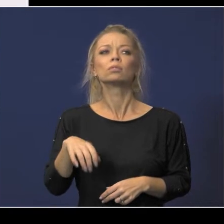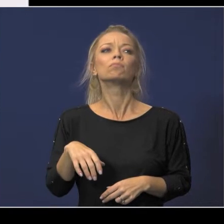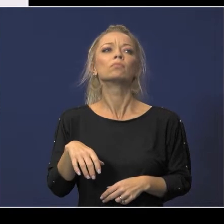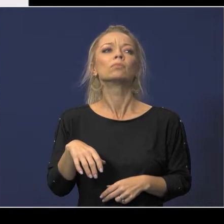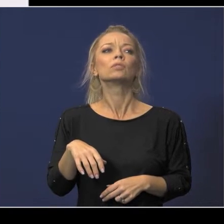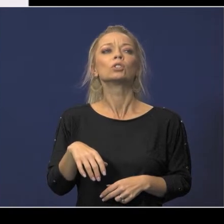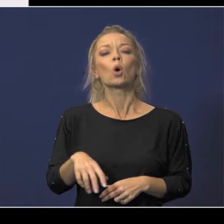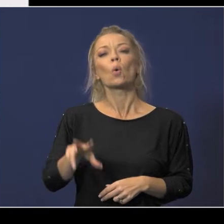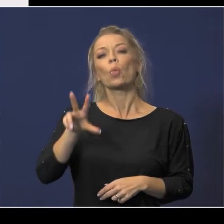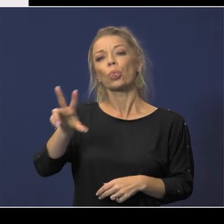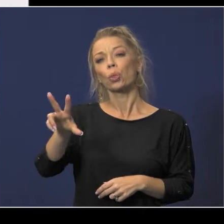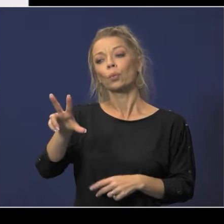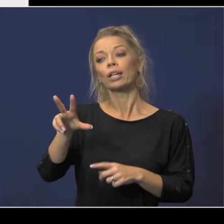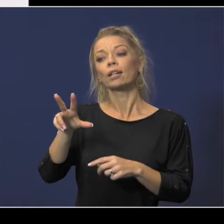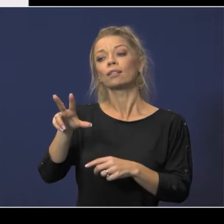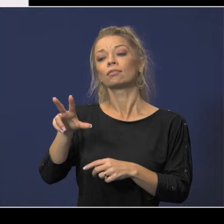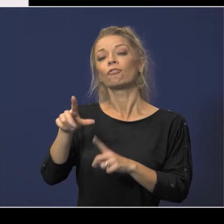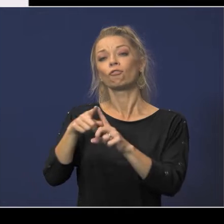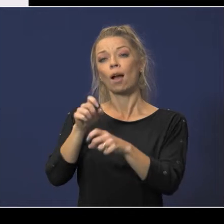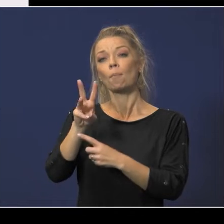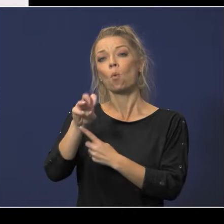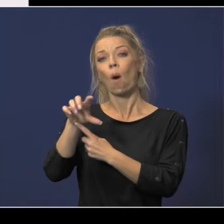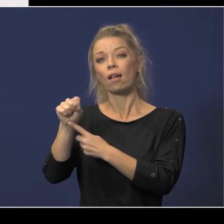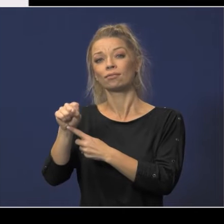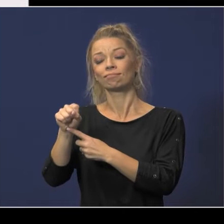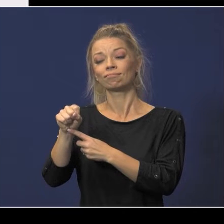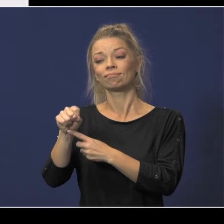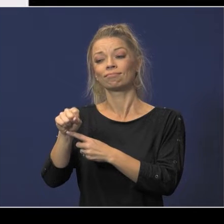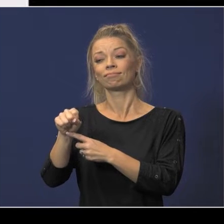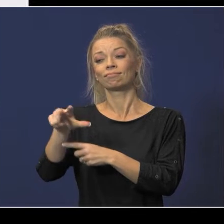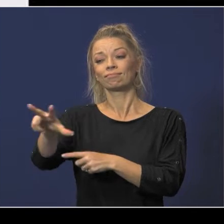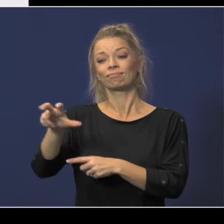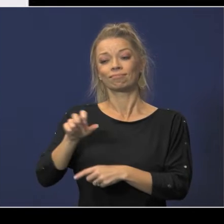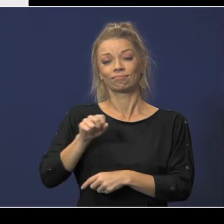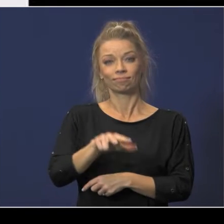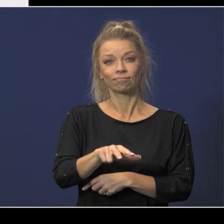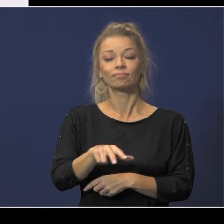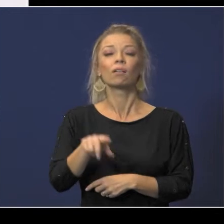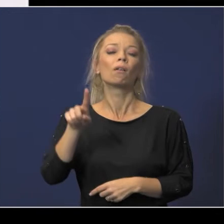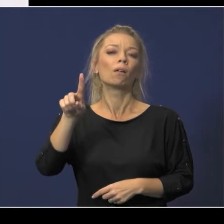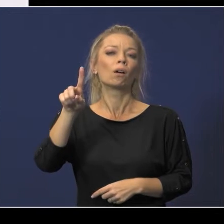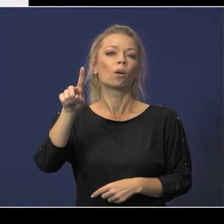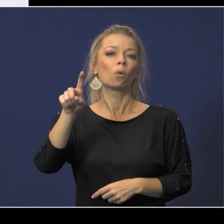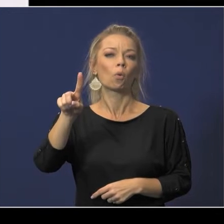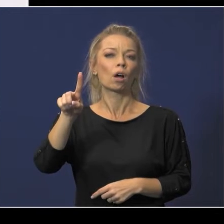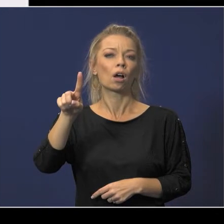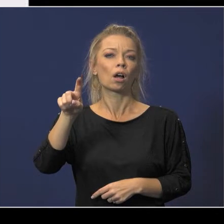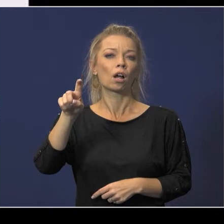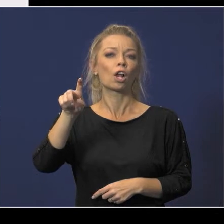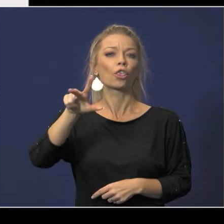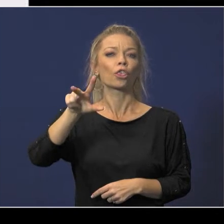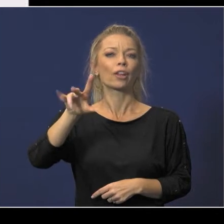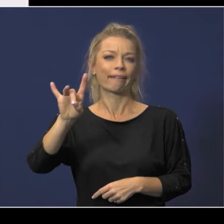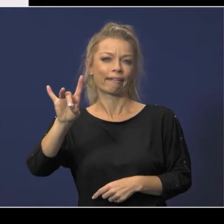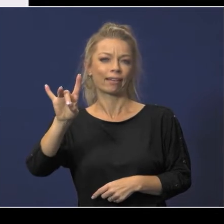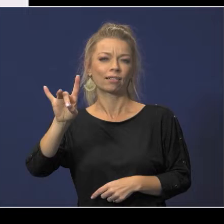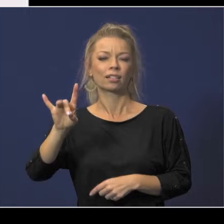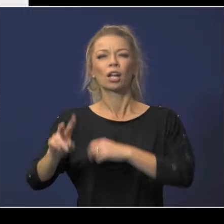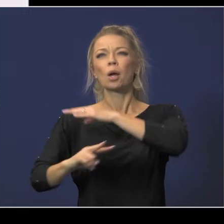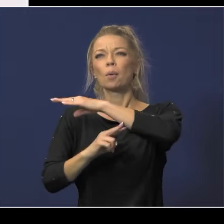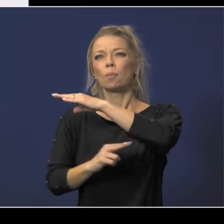codes from wells to populate elementary 57 there are res codes 138 which is called bridgeland